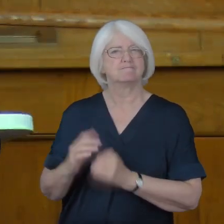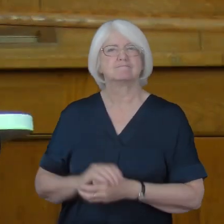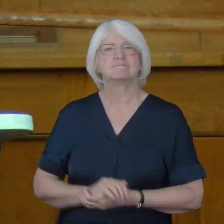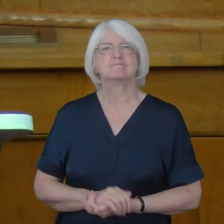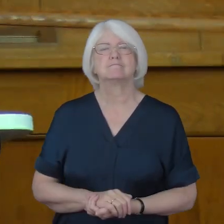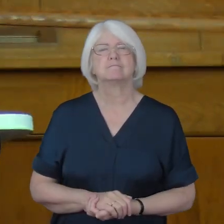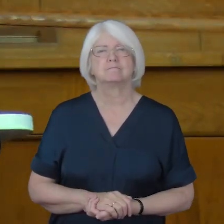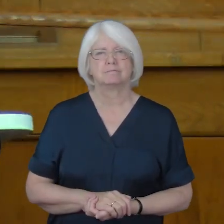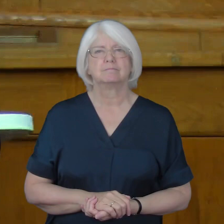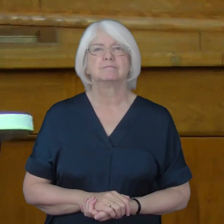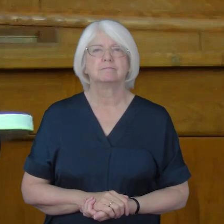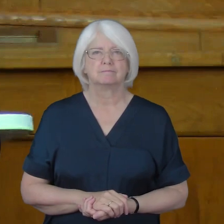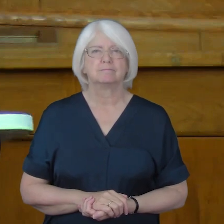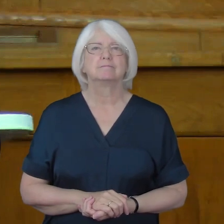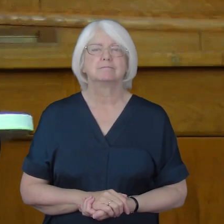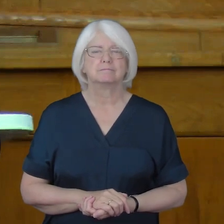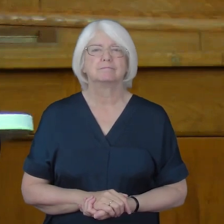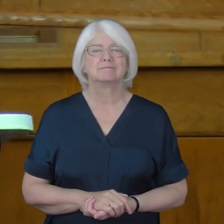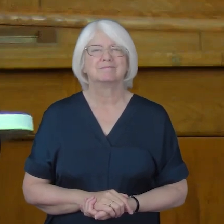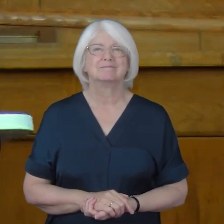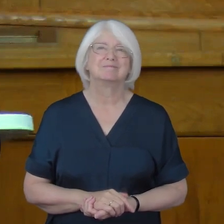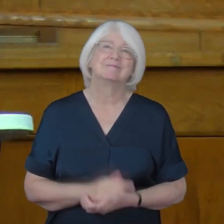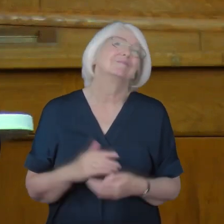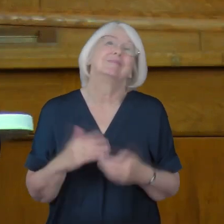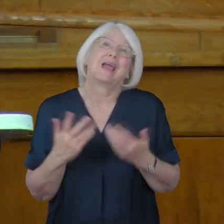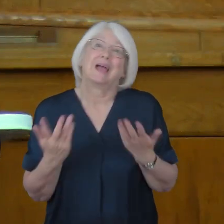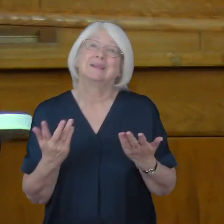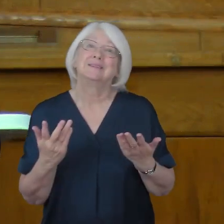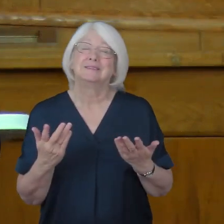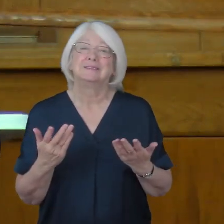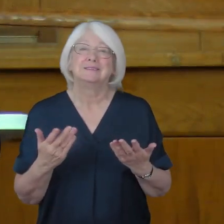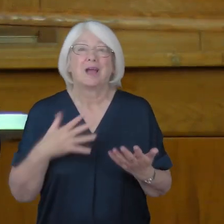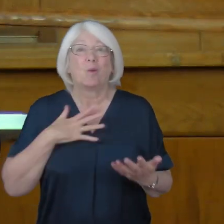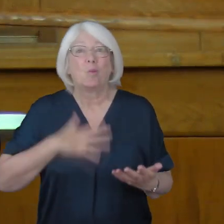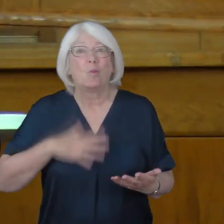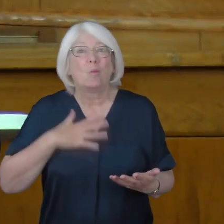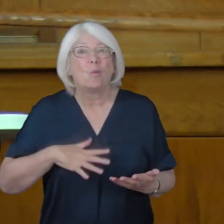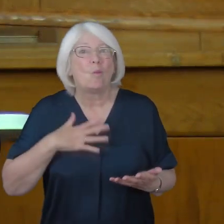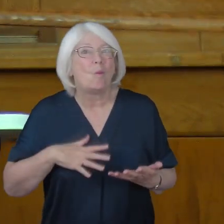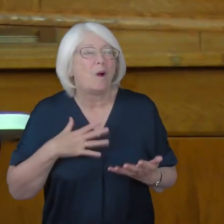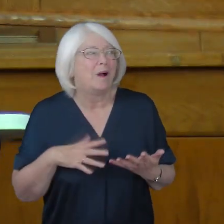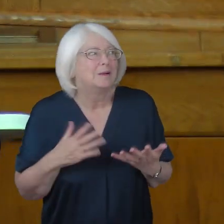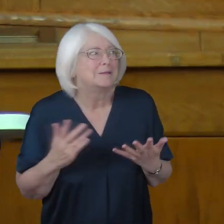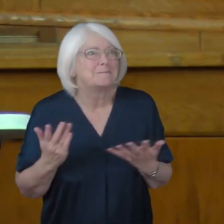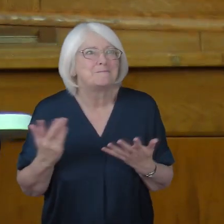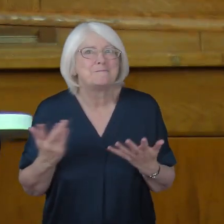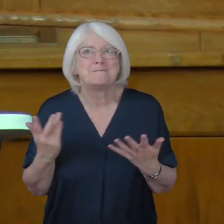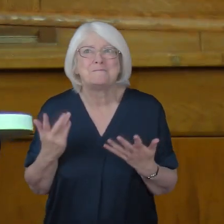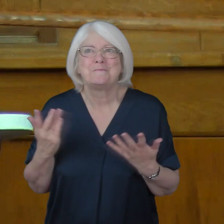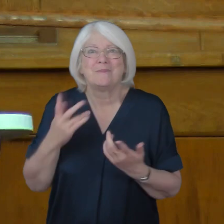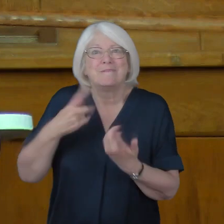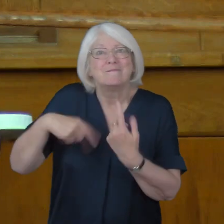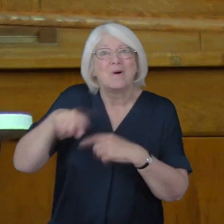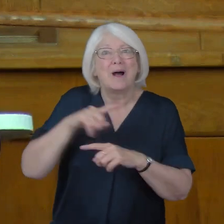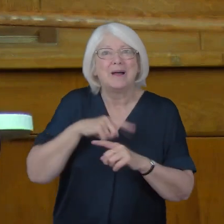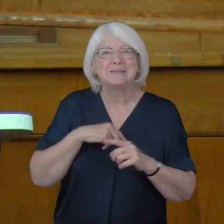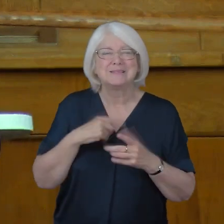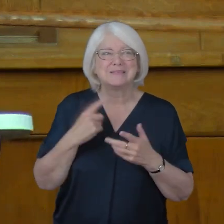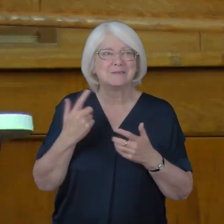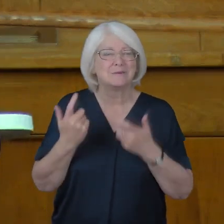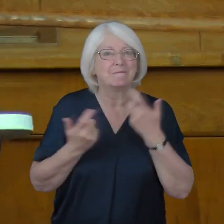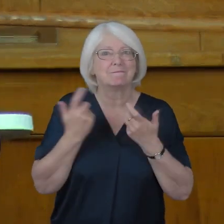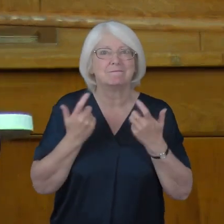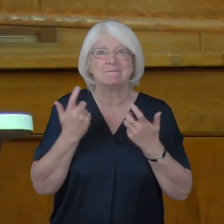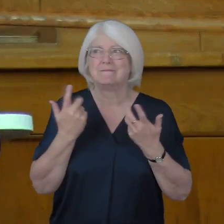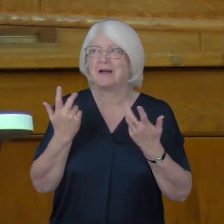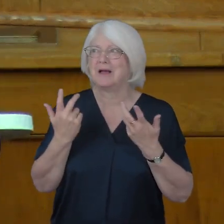And I am filled with longing, I long for us to find ways of